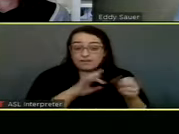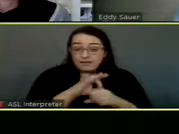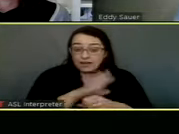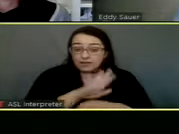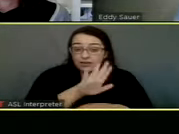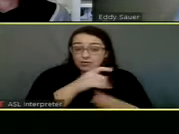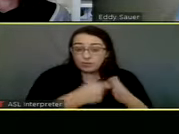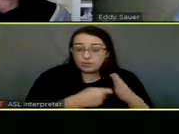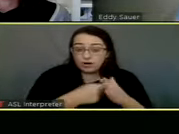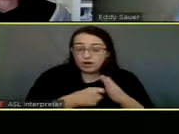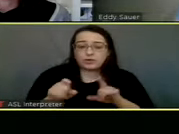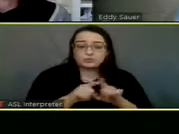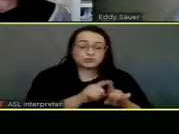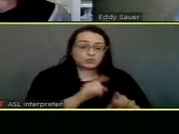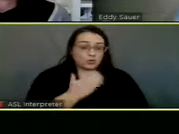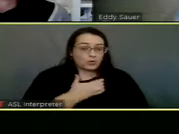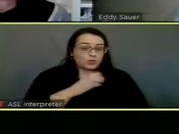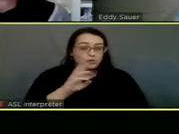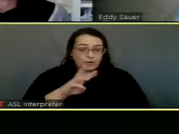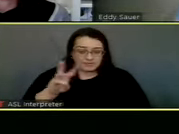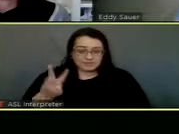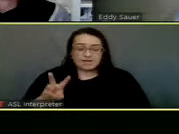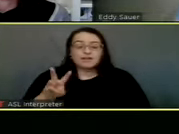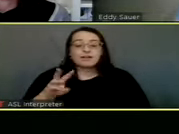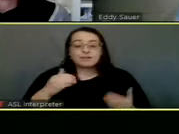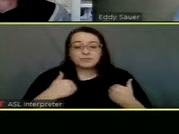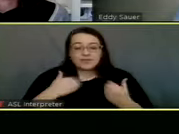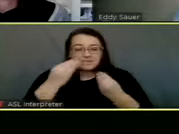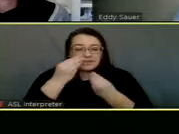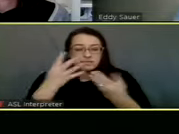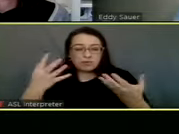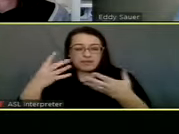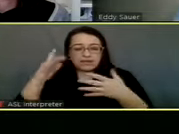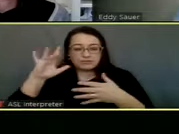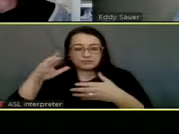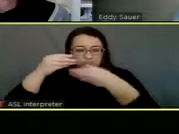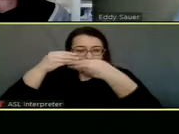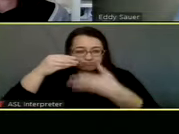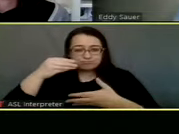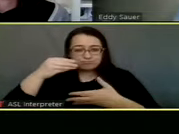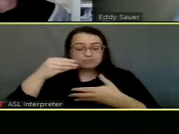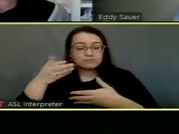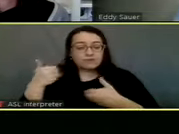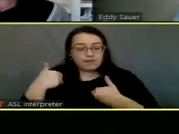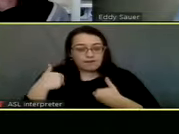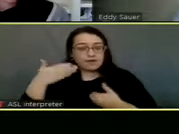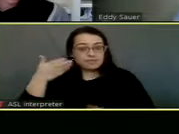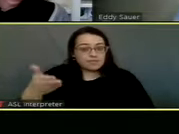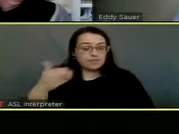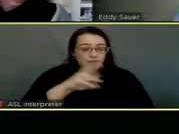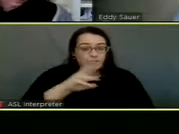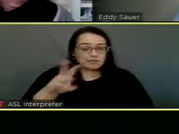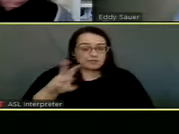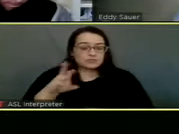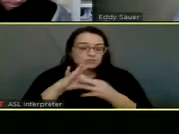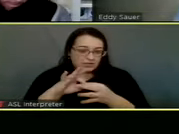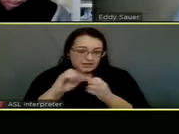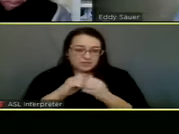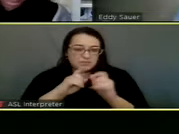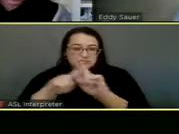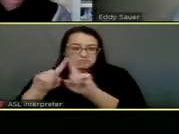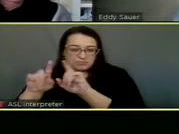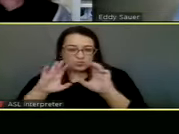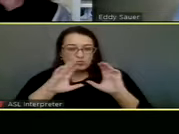Also on our website, you can go to our information. We have some information in there regarding, um, agencies